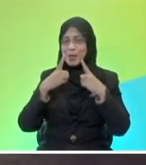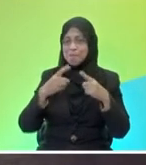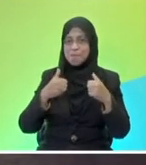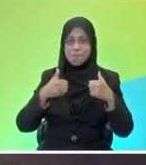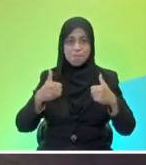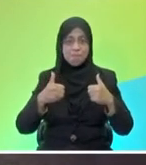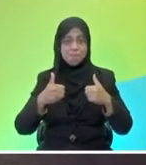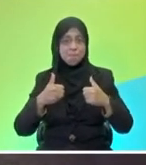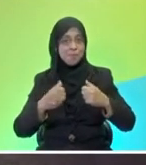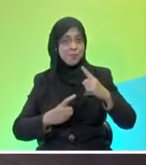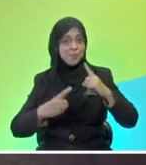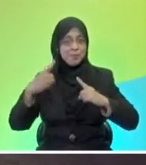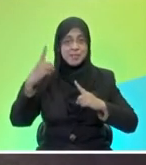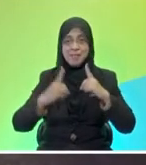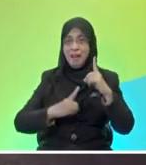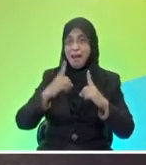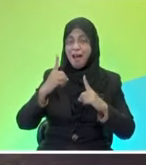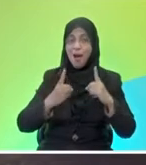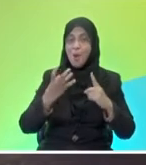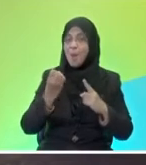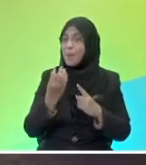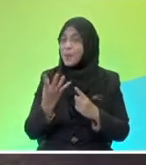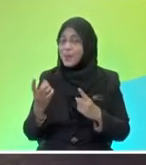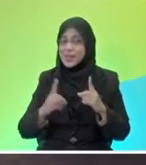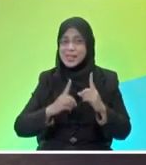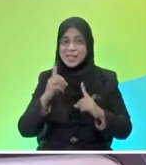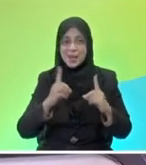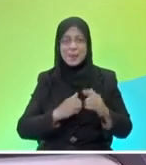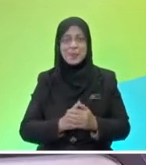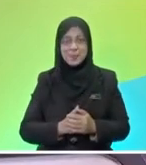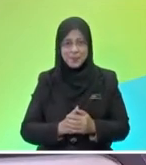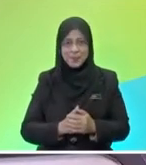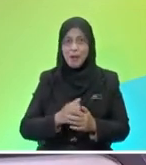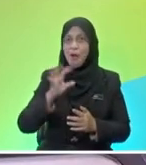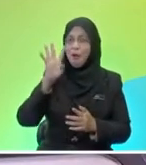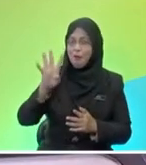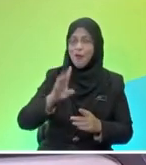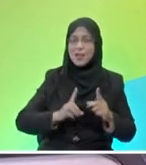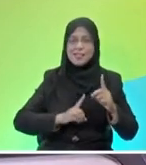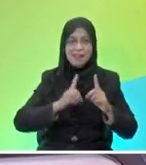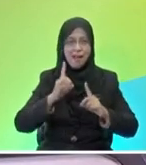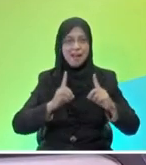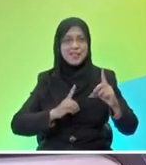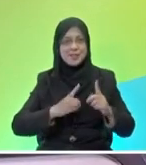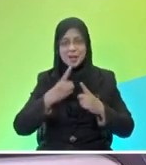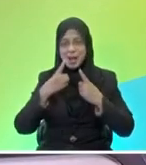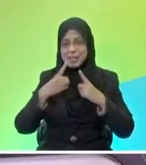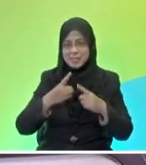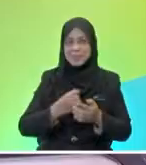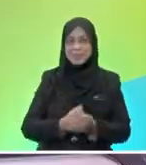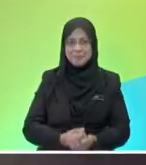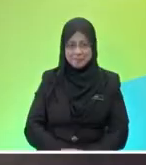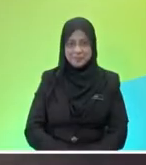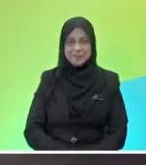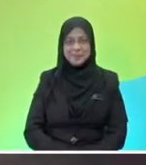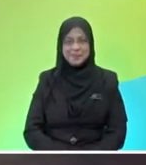you want to give stars to them, Mr. Q? Yes, definitely. both brilliant. Yeah, they deserve four stars for the answers that they just provided just